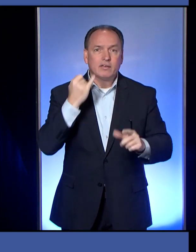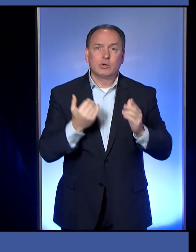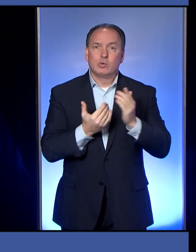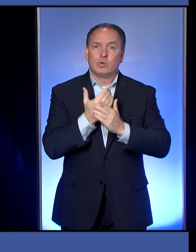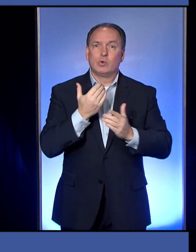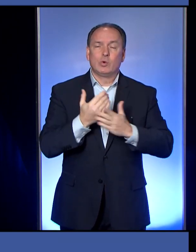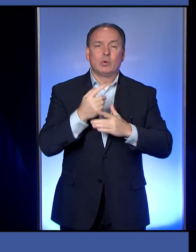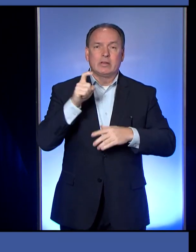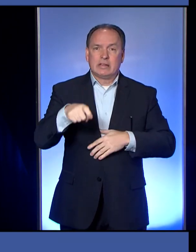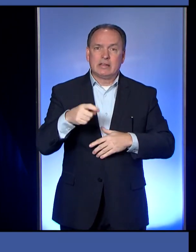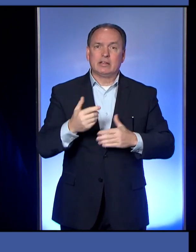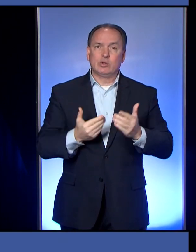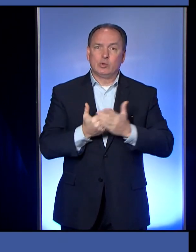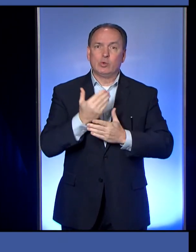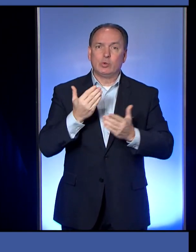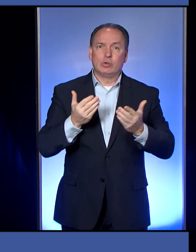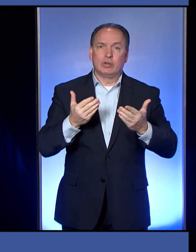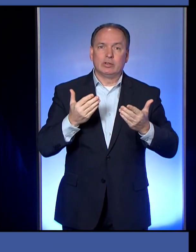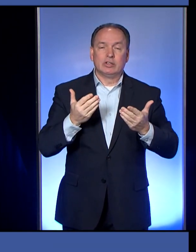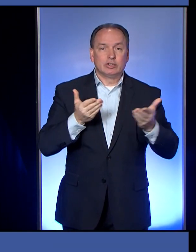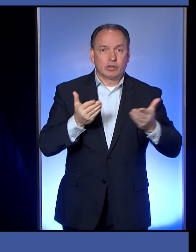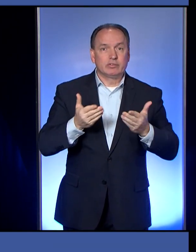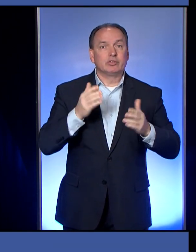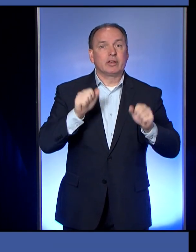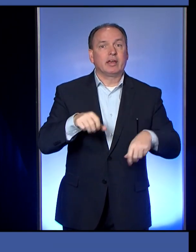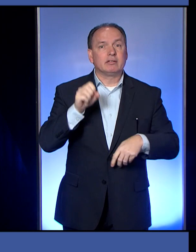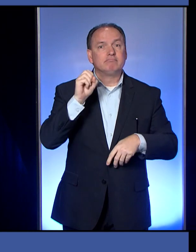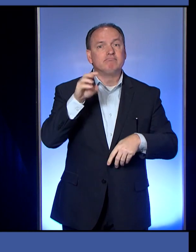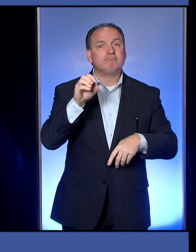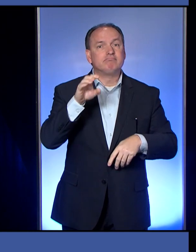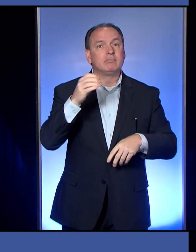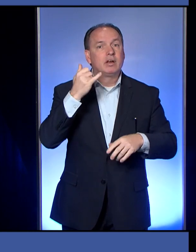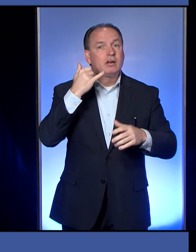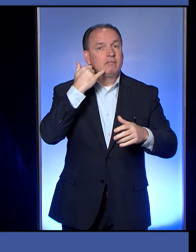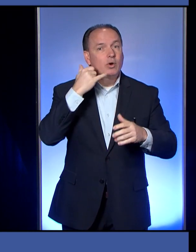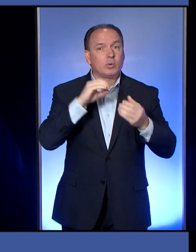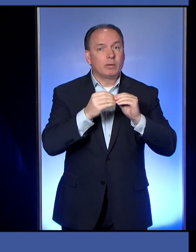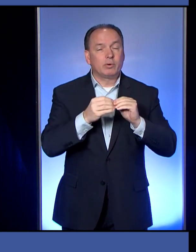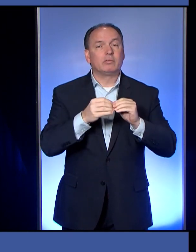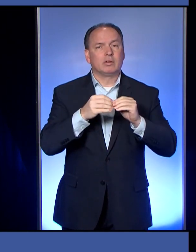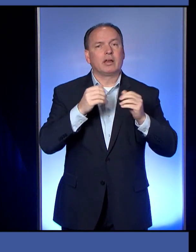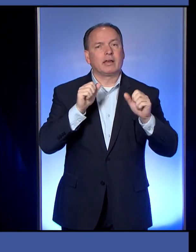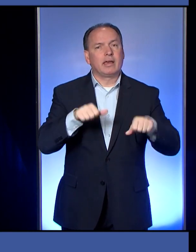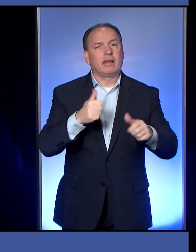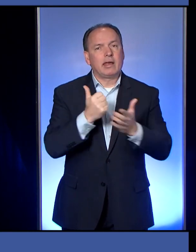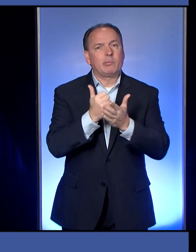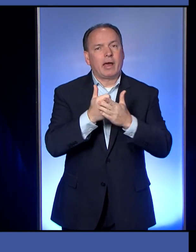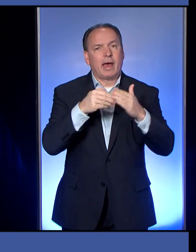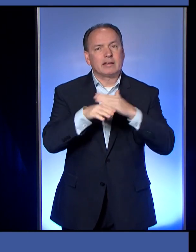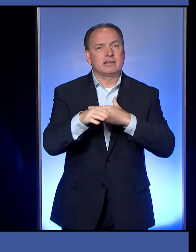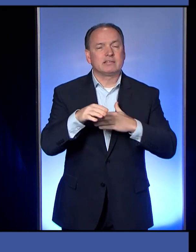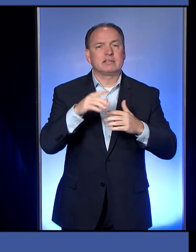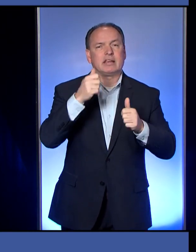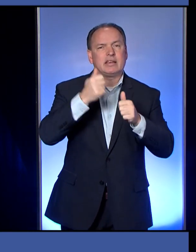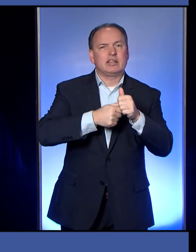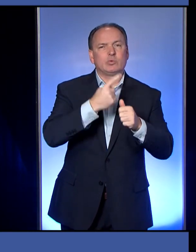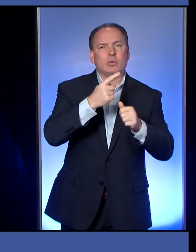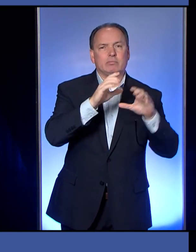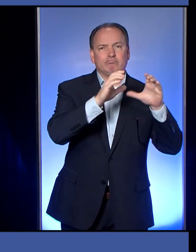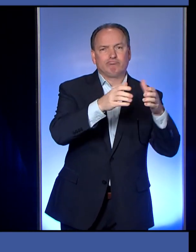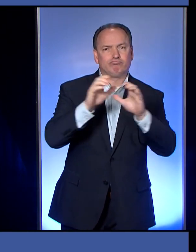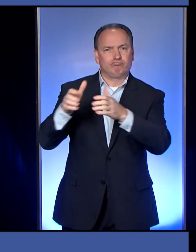I wanted to provide some numbers to you today that would be able to help you access those. And I'll go through each of those by category.